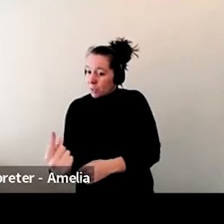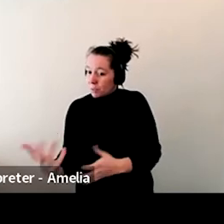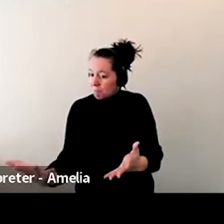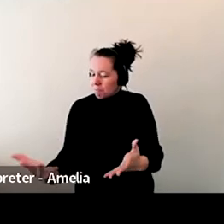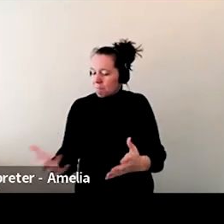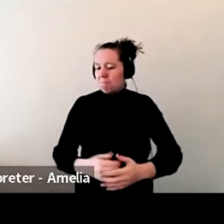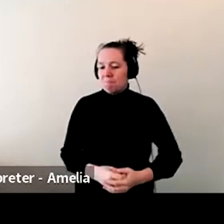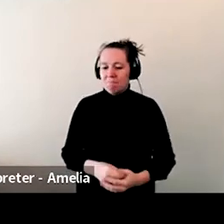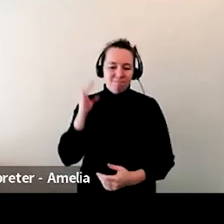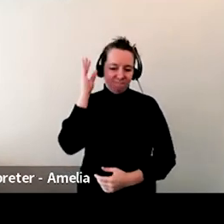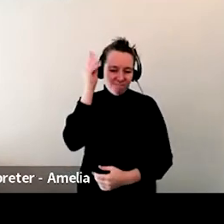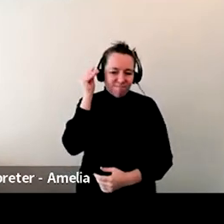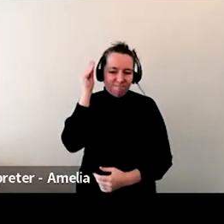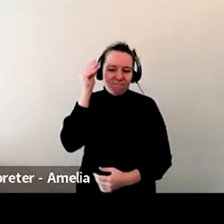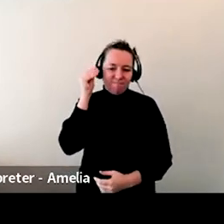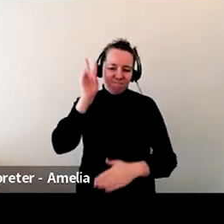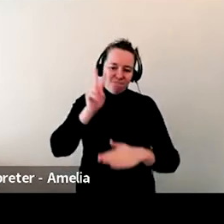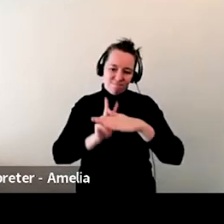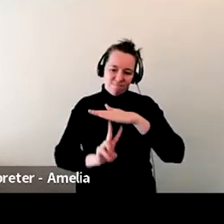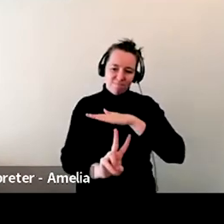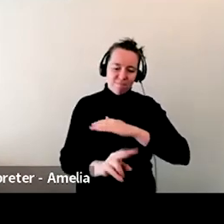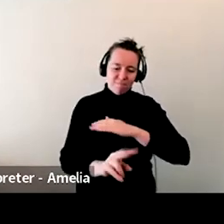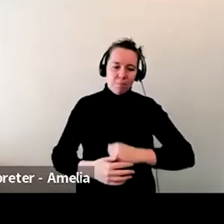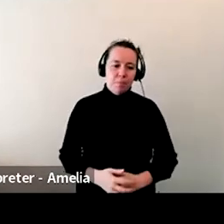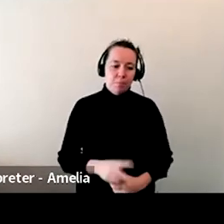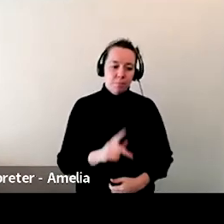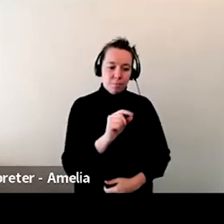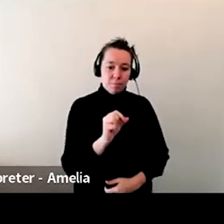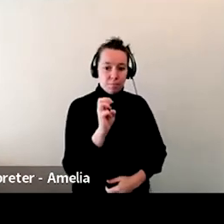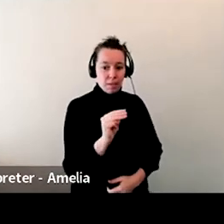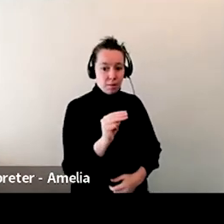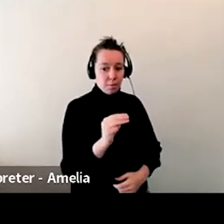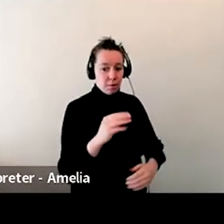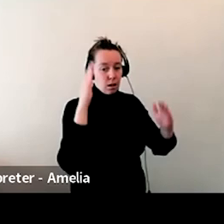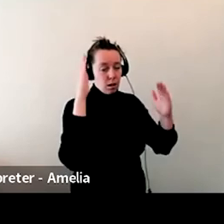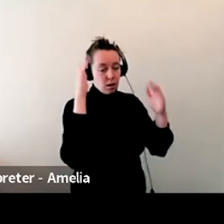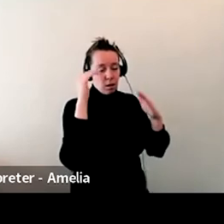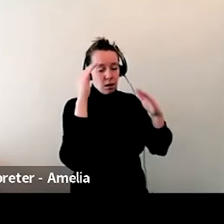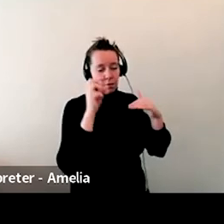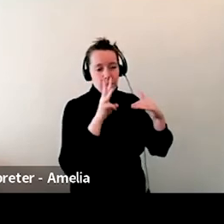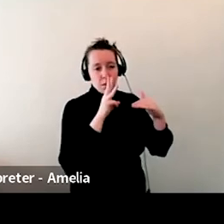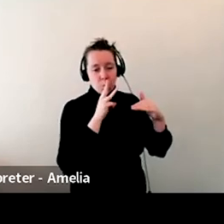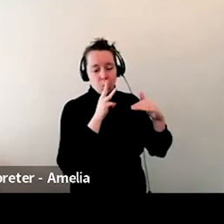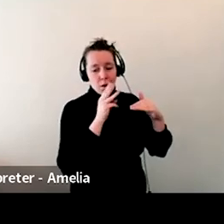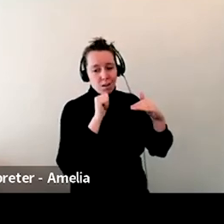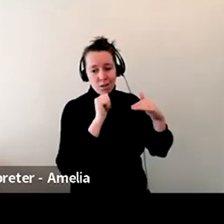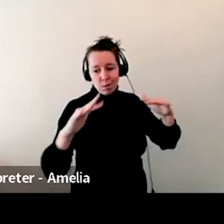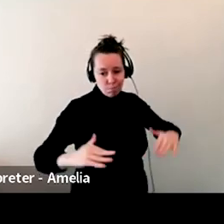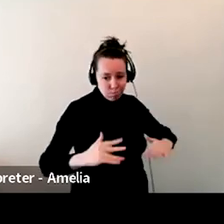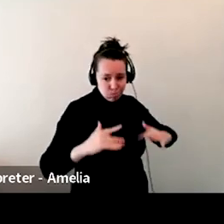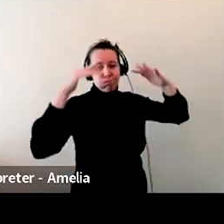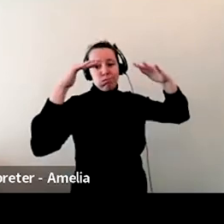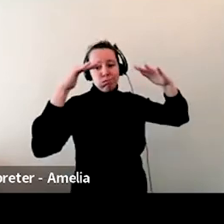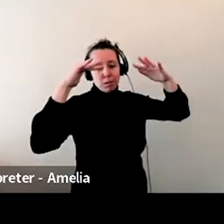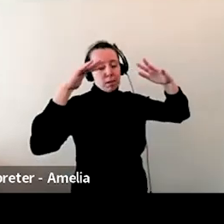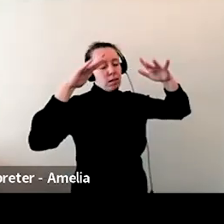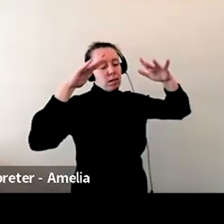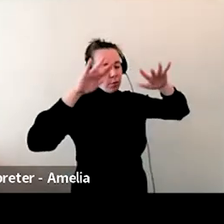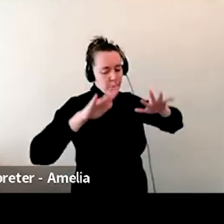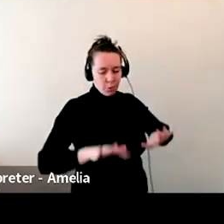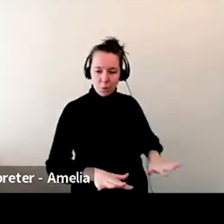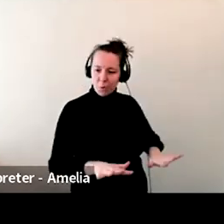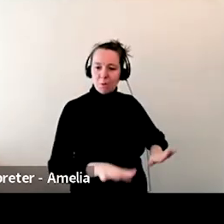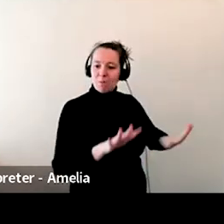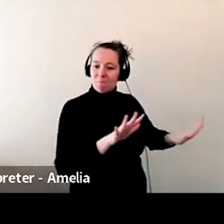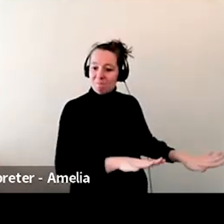And let's hope for no more atmospheric rivers. Yes. No more washed away roads. more.